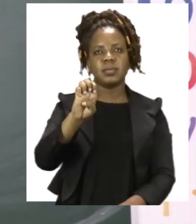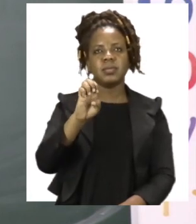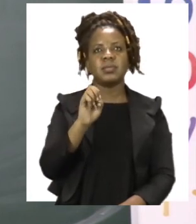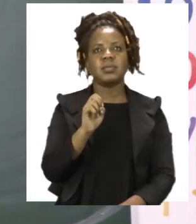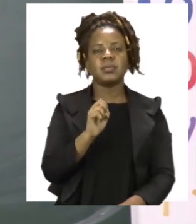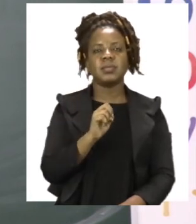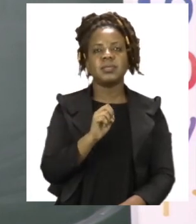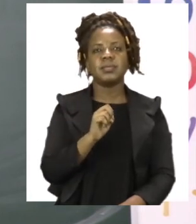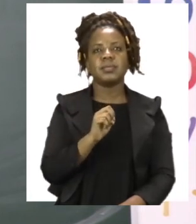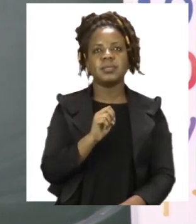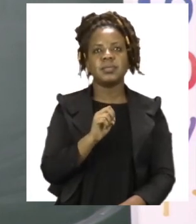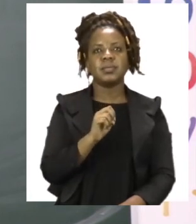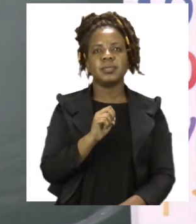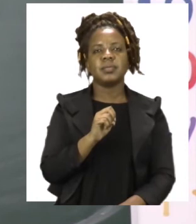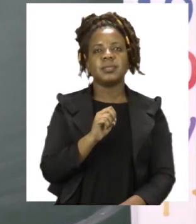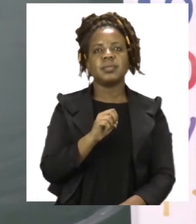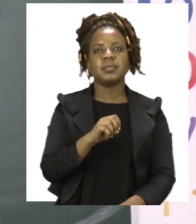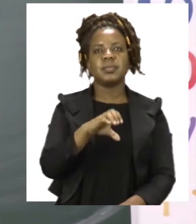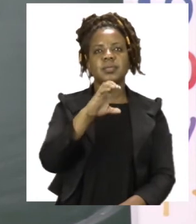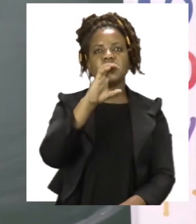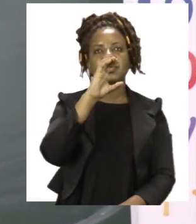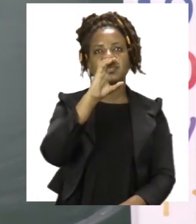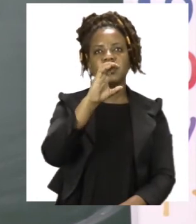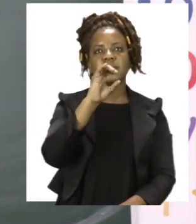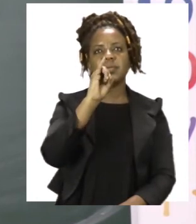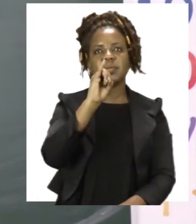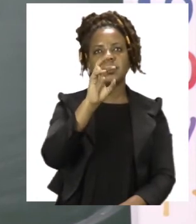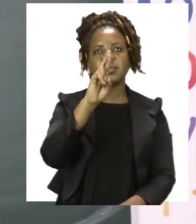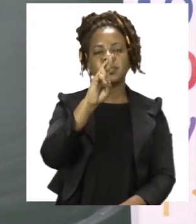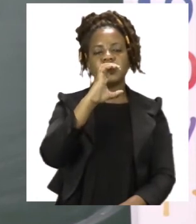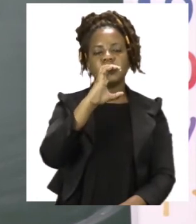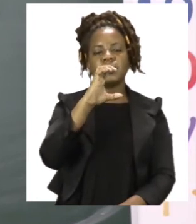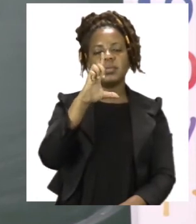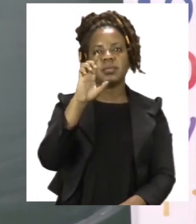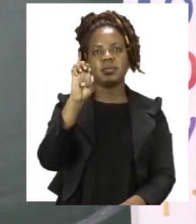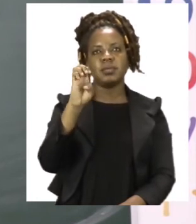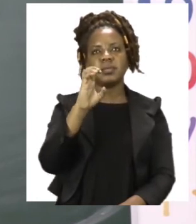After that, we have a circle.